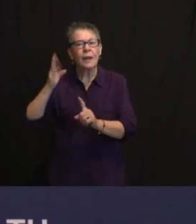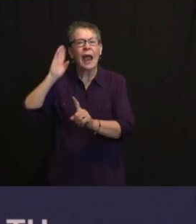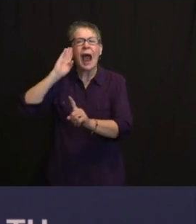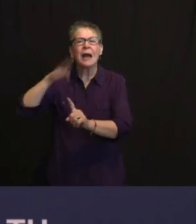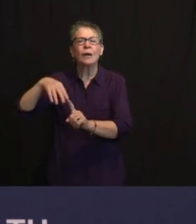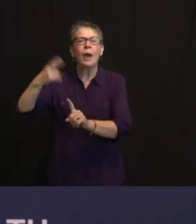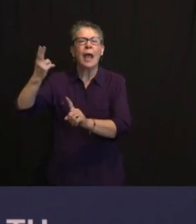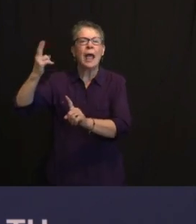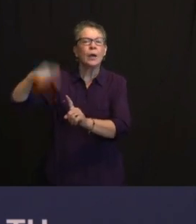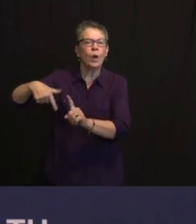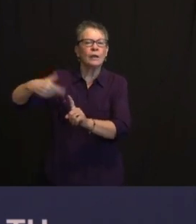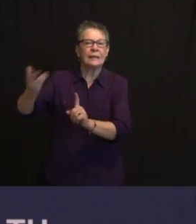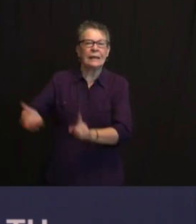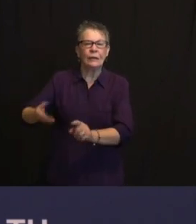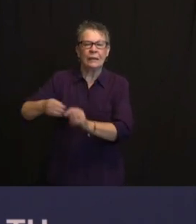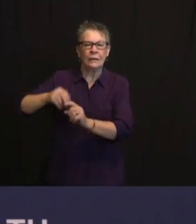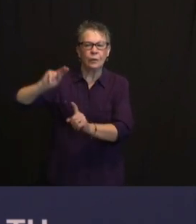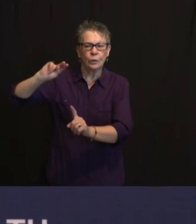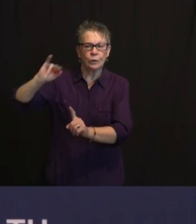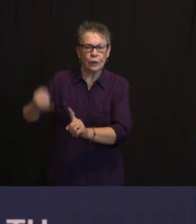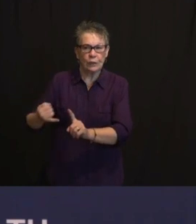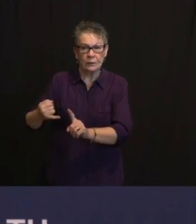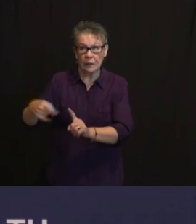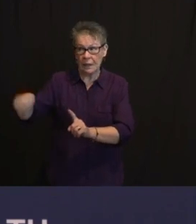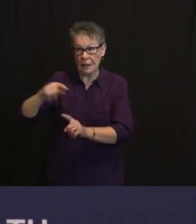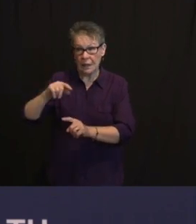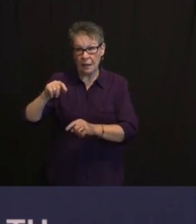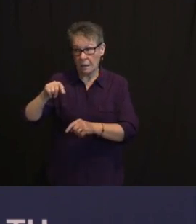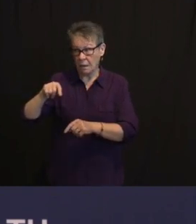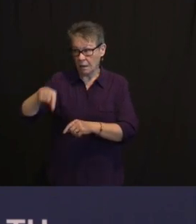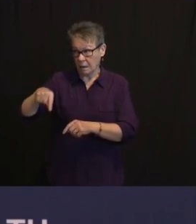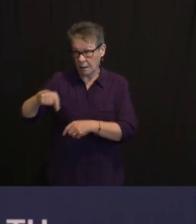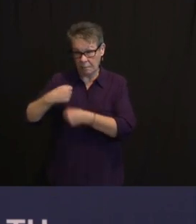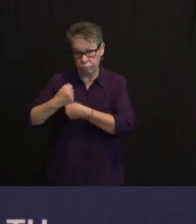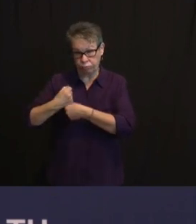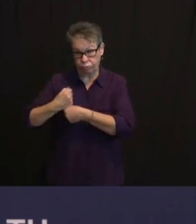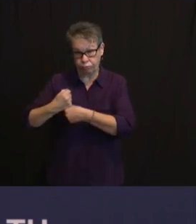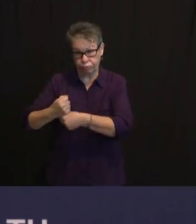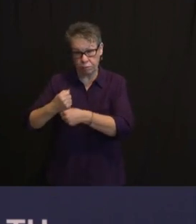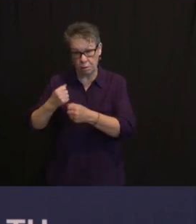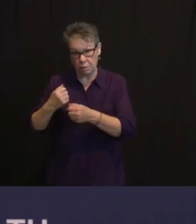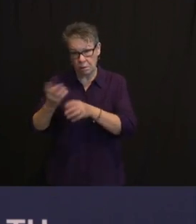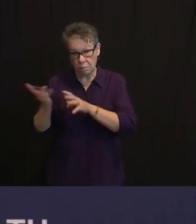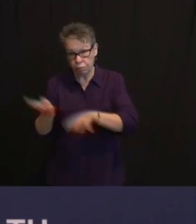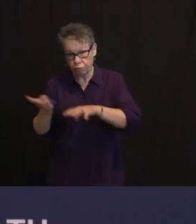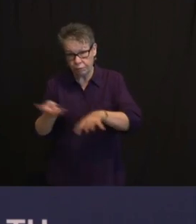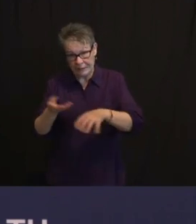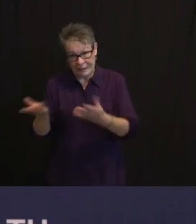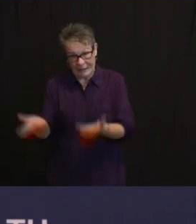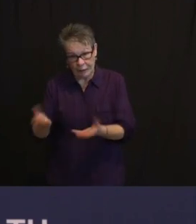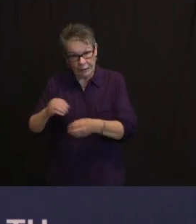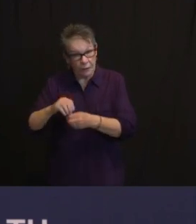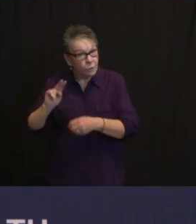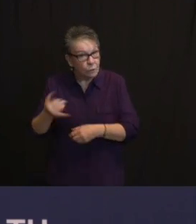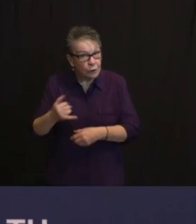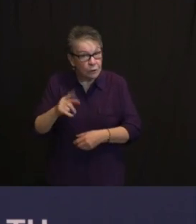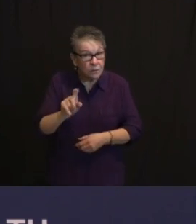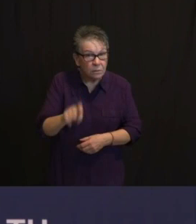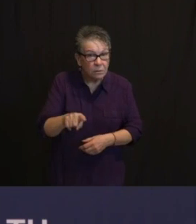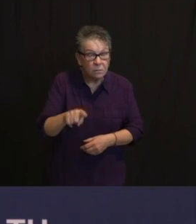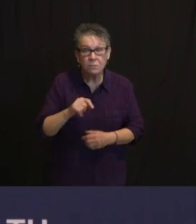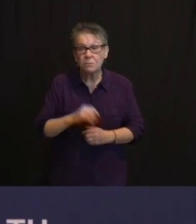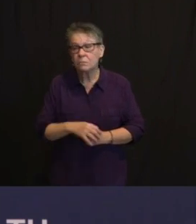-19 VACCINATION PAGE, YOU COULD SEE THAT 76% OF THE ADMINISTERED DOSAGES ARE BEING ADMINISTERED. WHAT